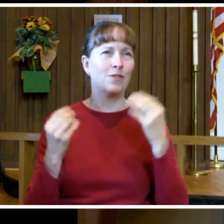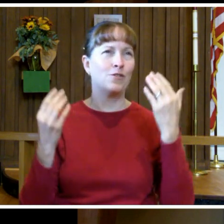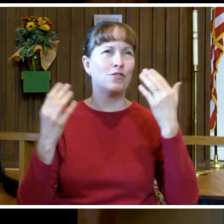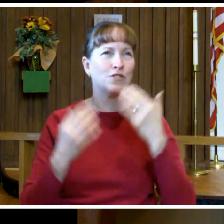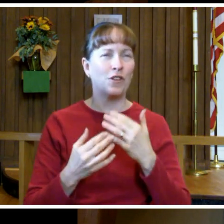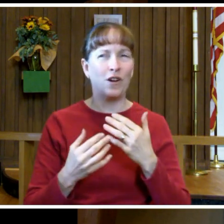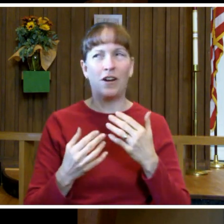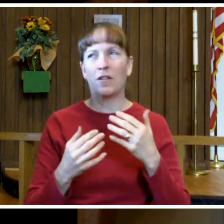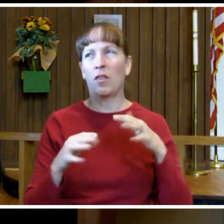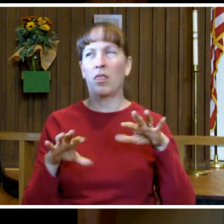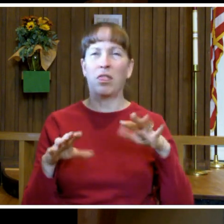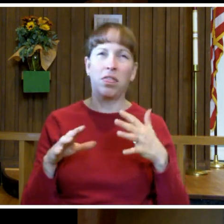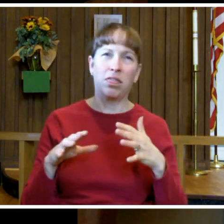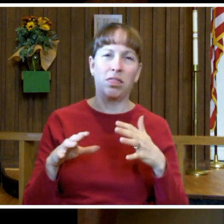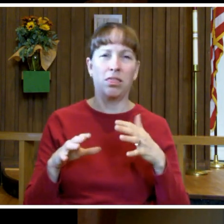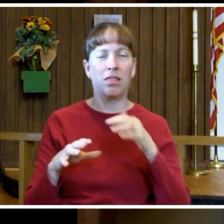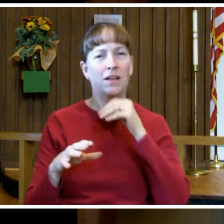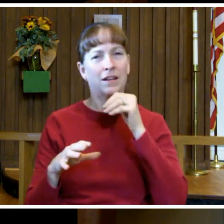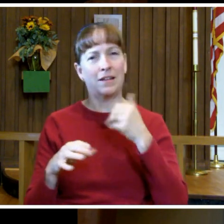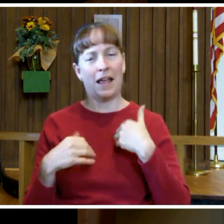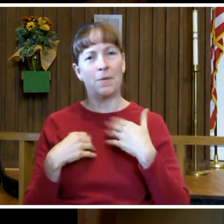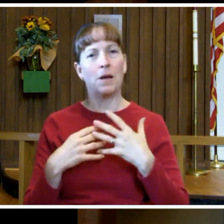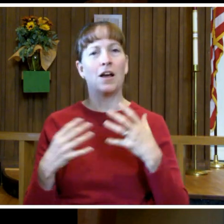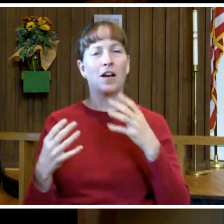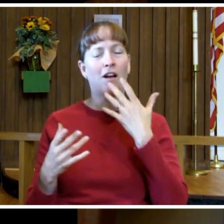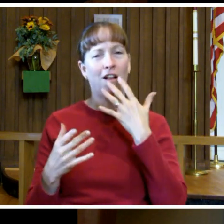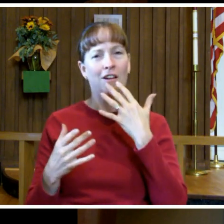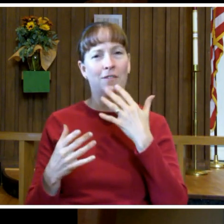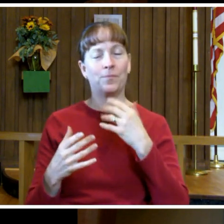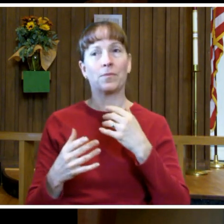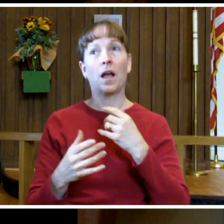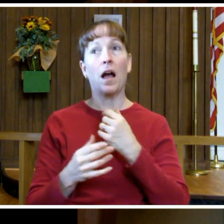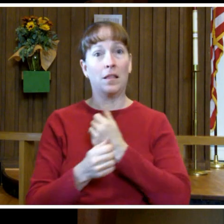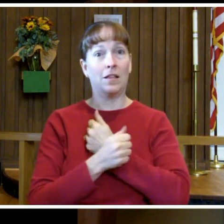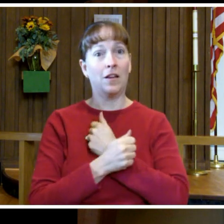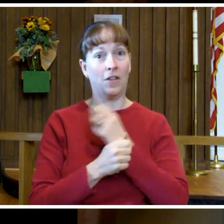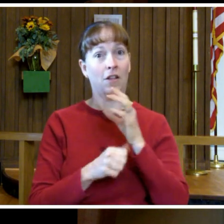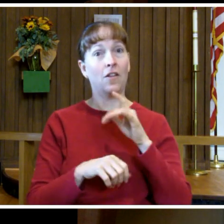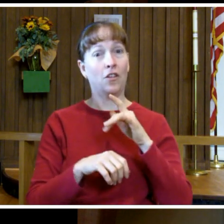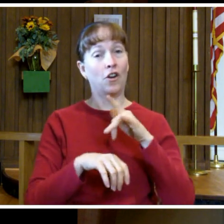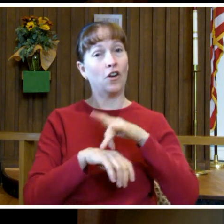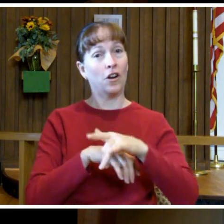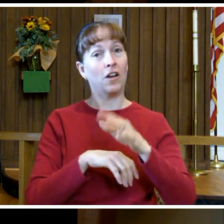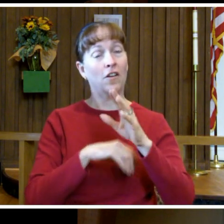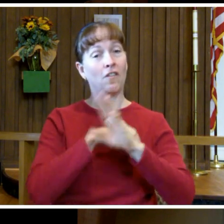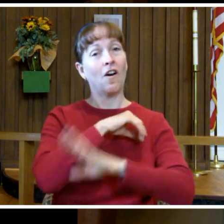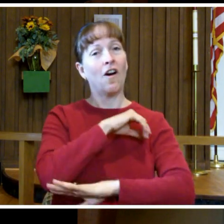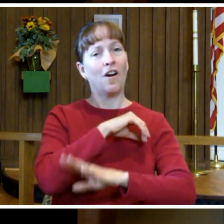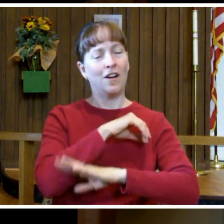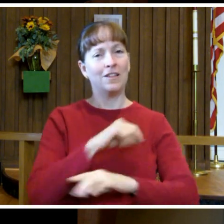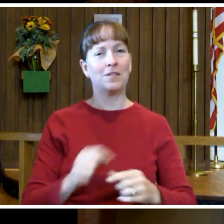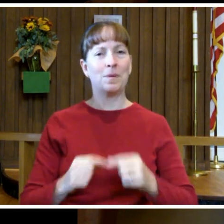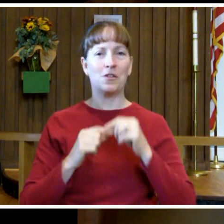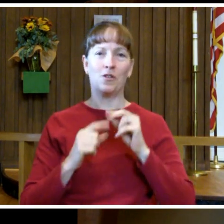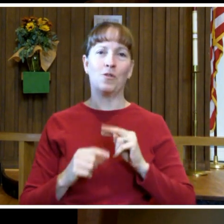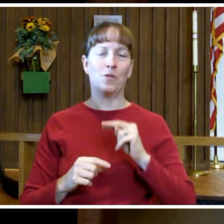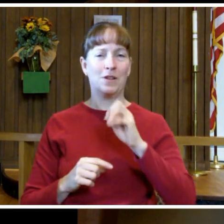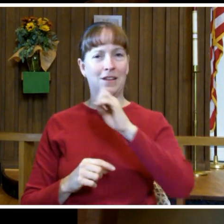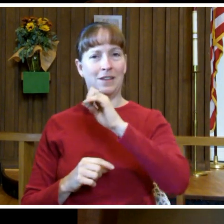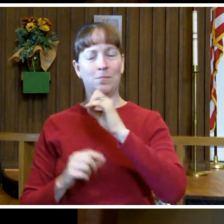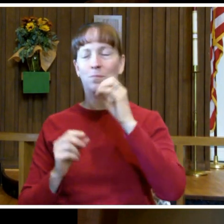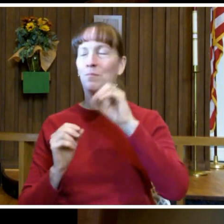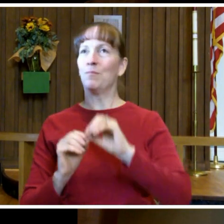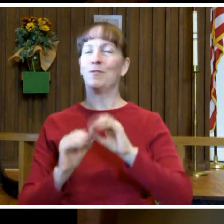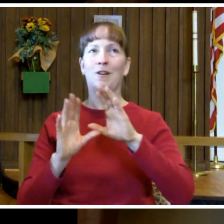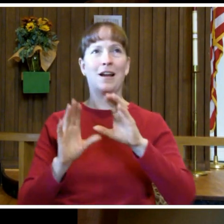and pretty colorless. I love the fall, the early fall, particularly in the northeast. It's